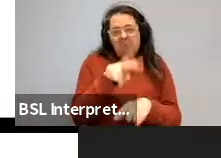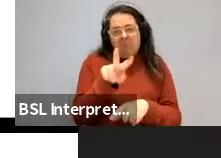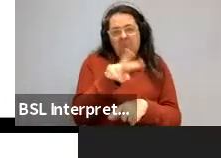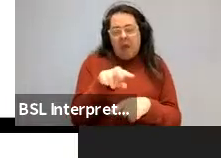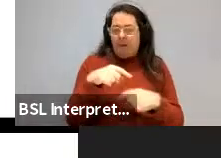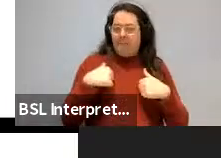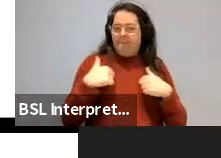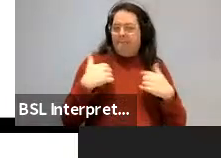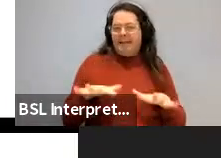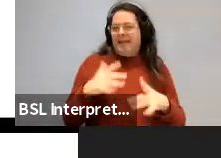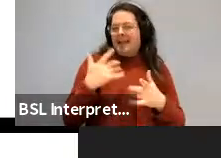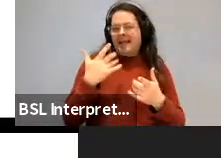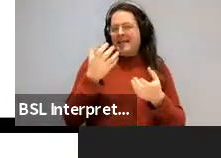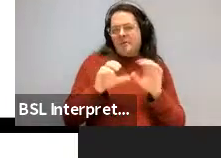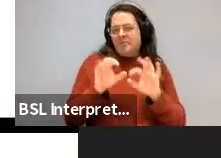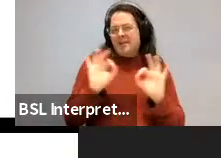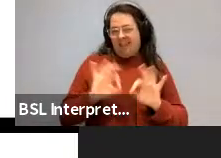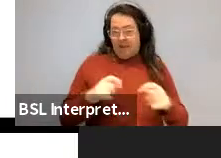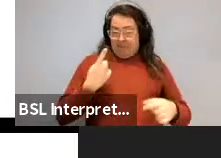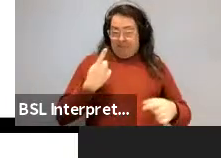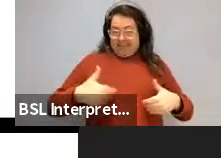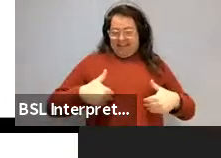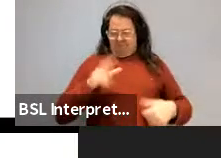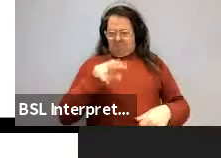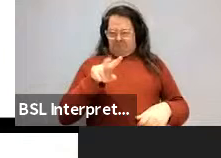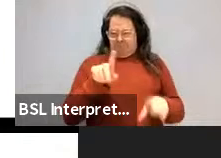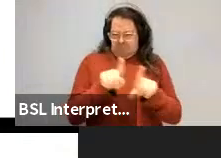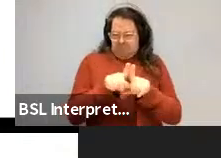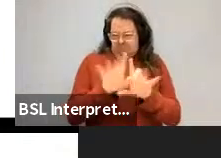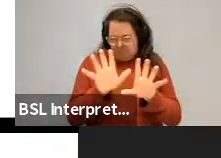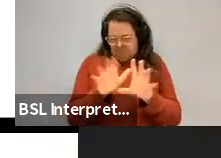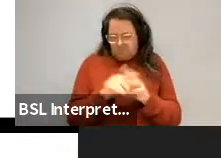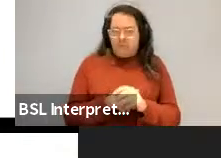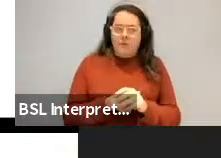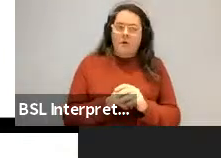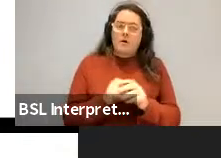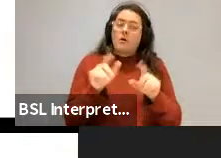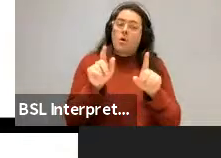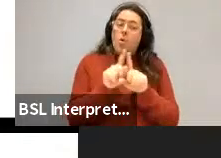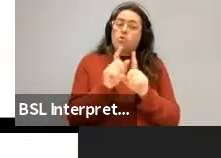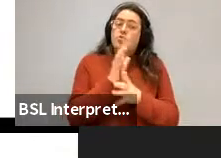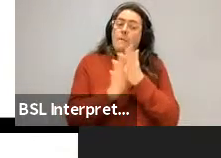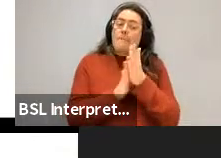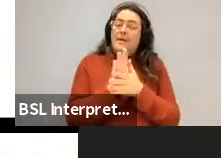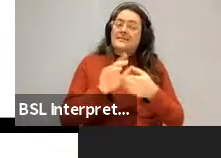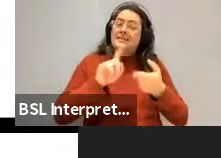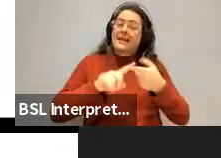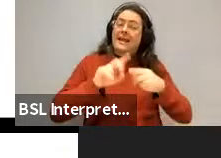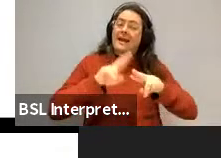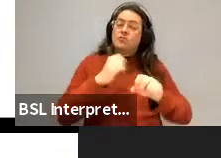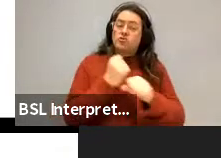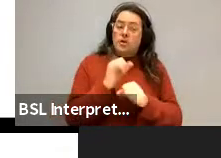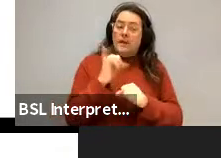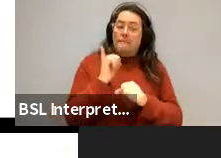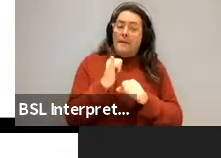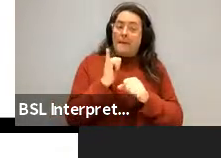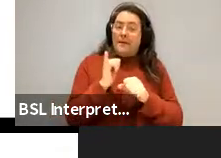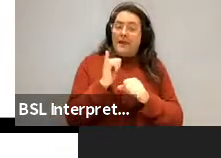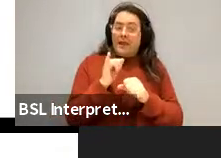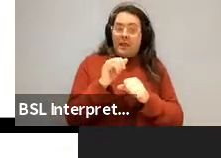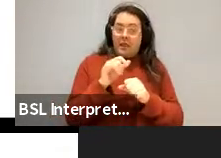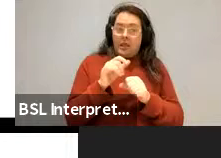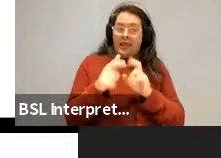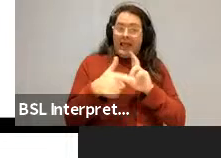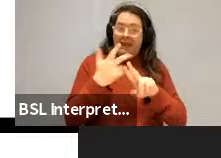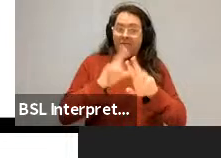the experiment. Um, and this theory also predicts an improvement across in extractions from subject position when the extracted position is